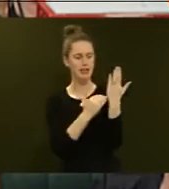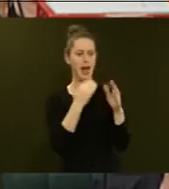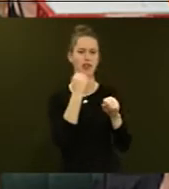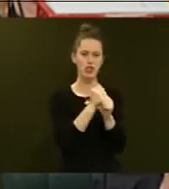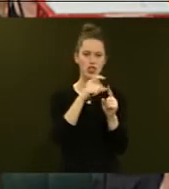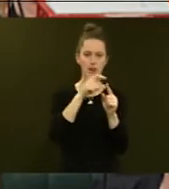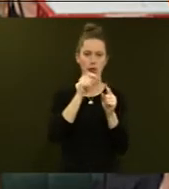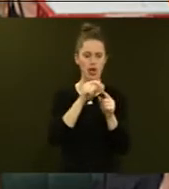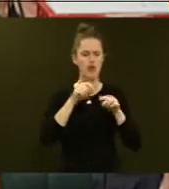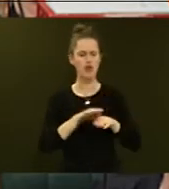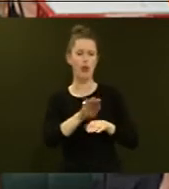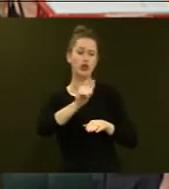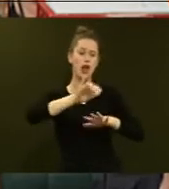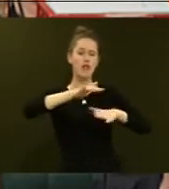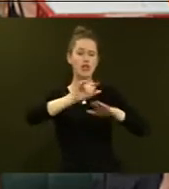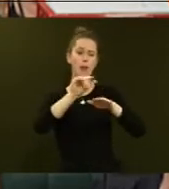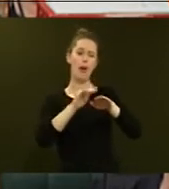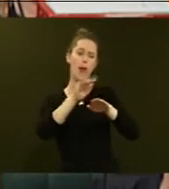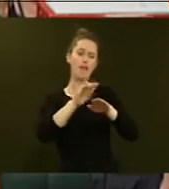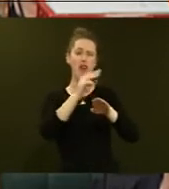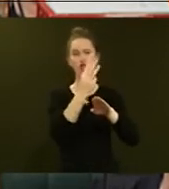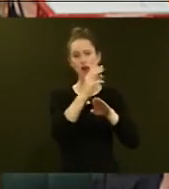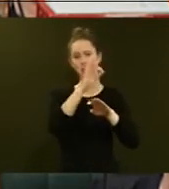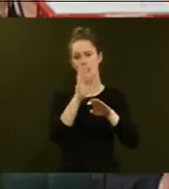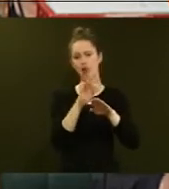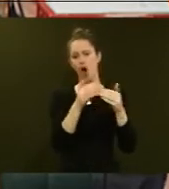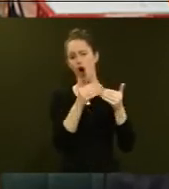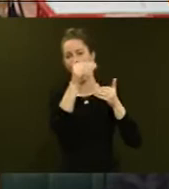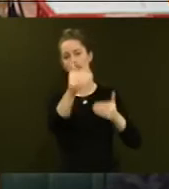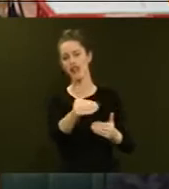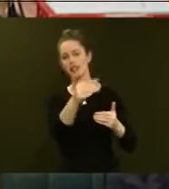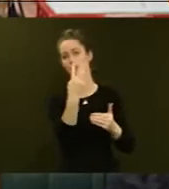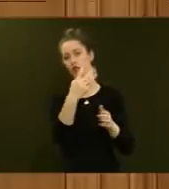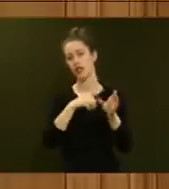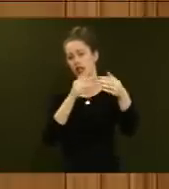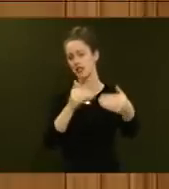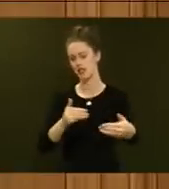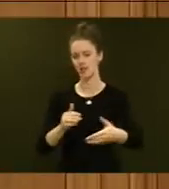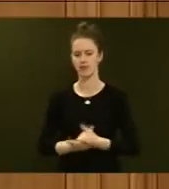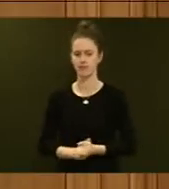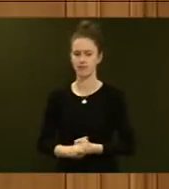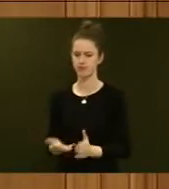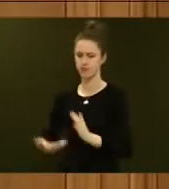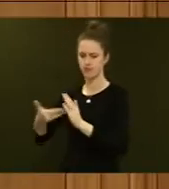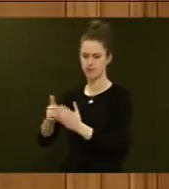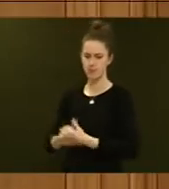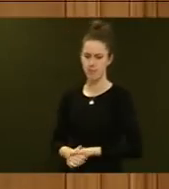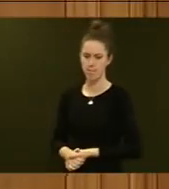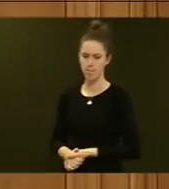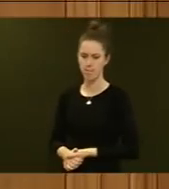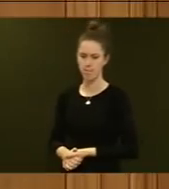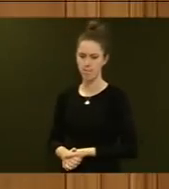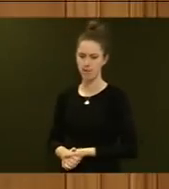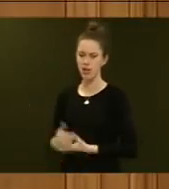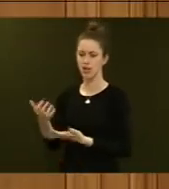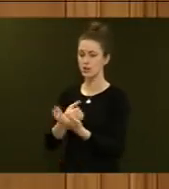growth should average a little above 3% over the next three years. Very good. Supplementary. What did